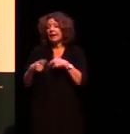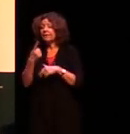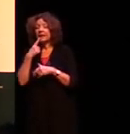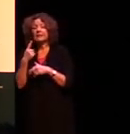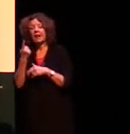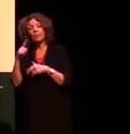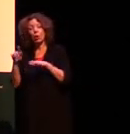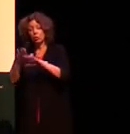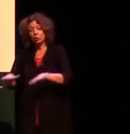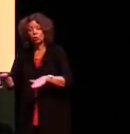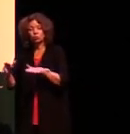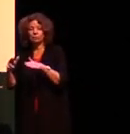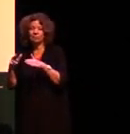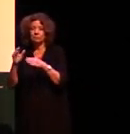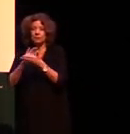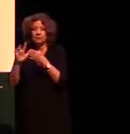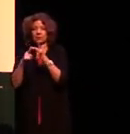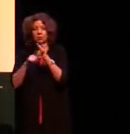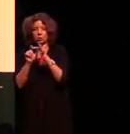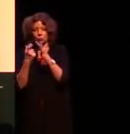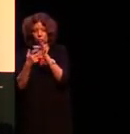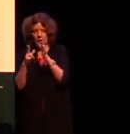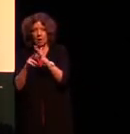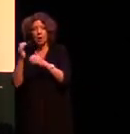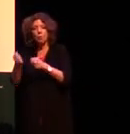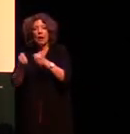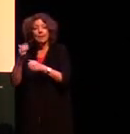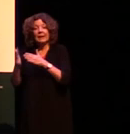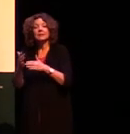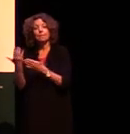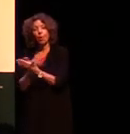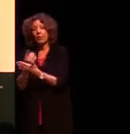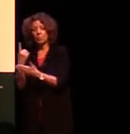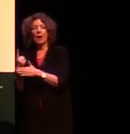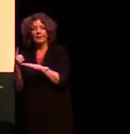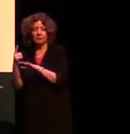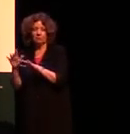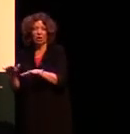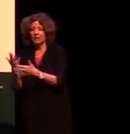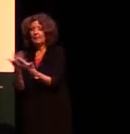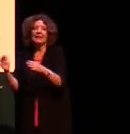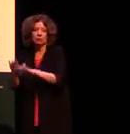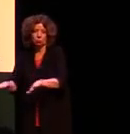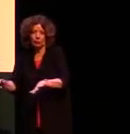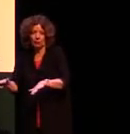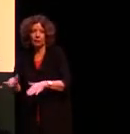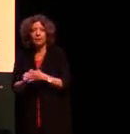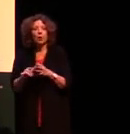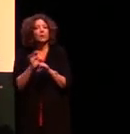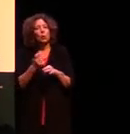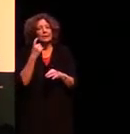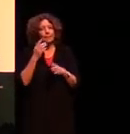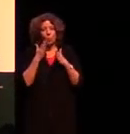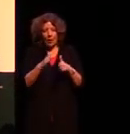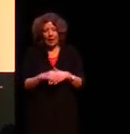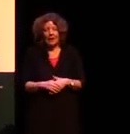I say the children run that has to mean more than one child and there's actually no simple way that I could